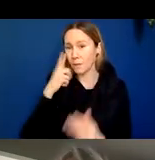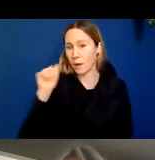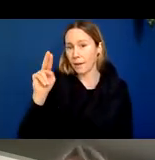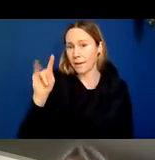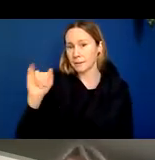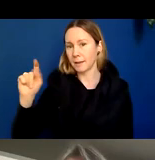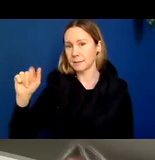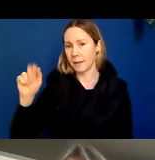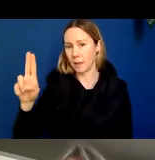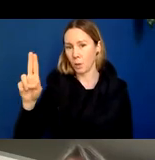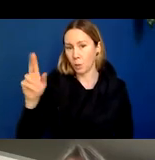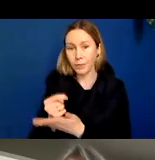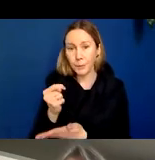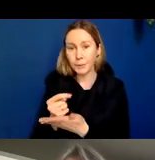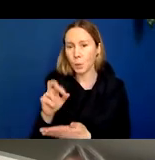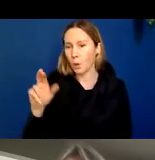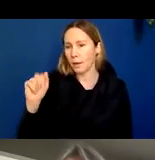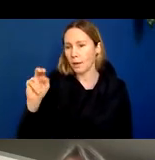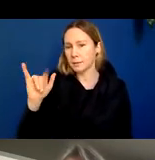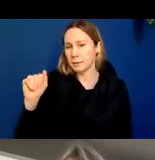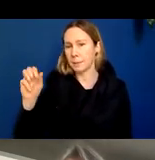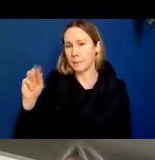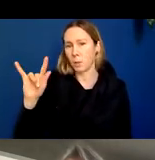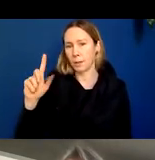therapy or anti-amyloid